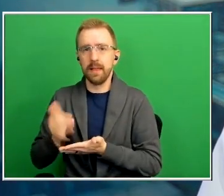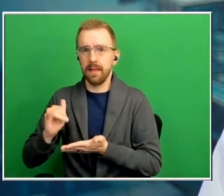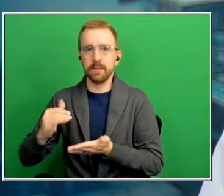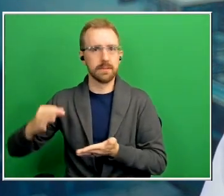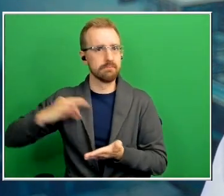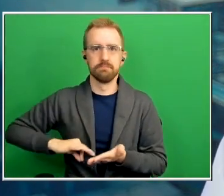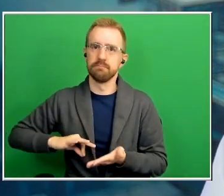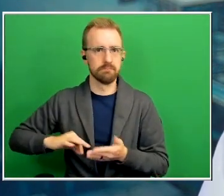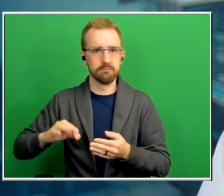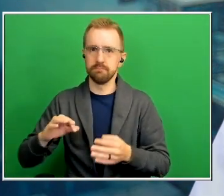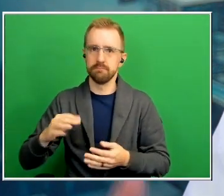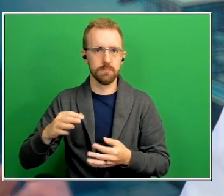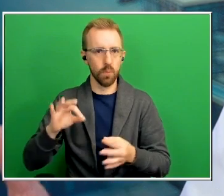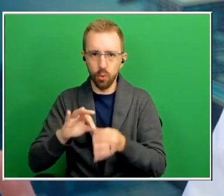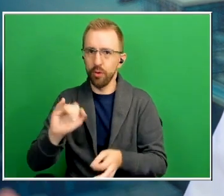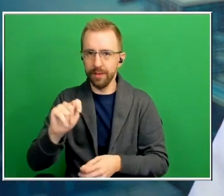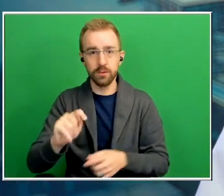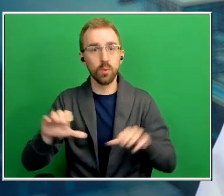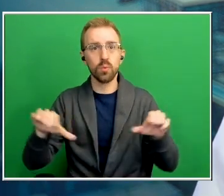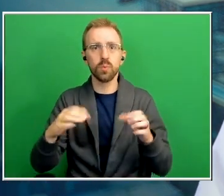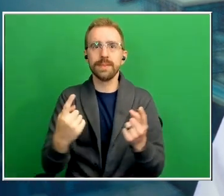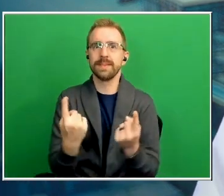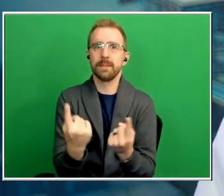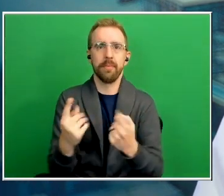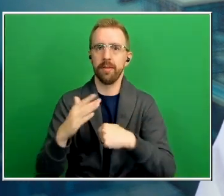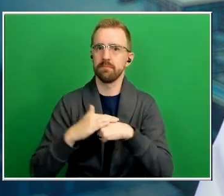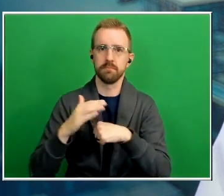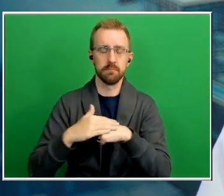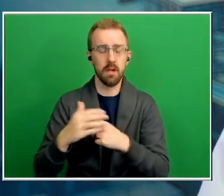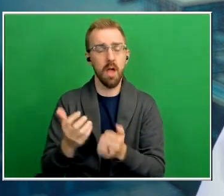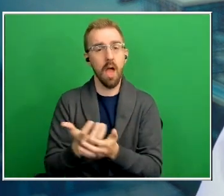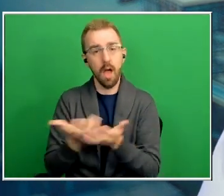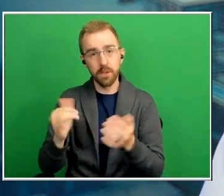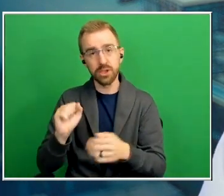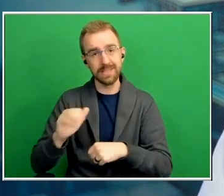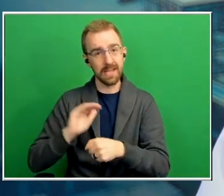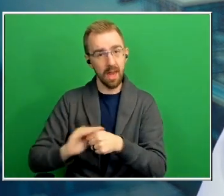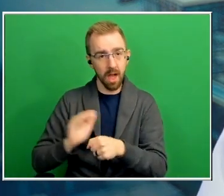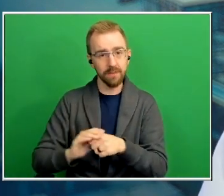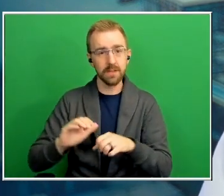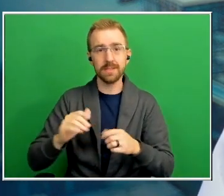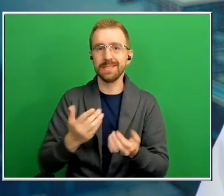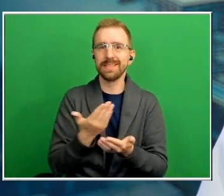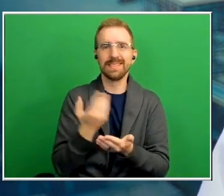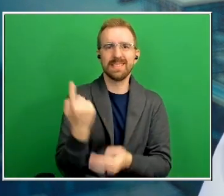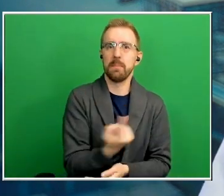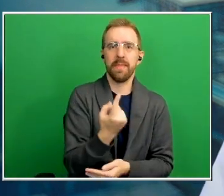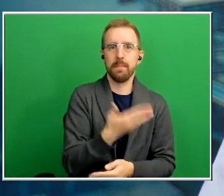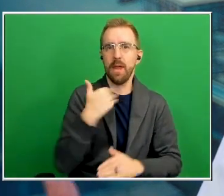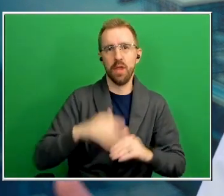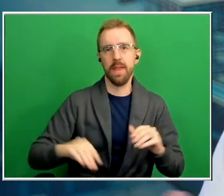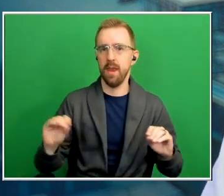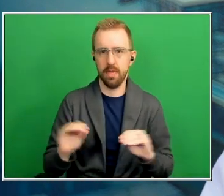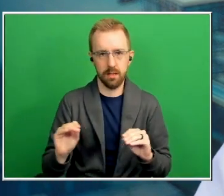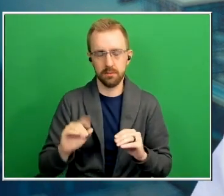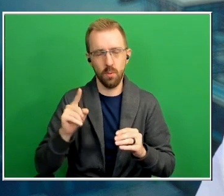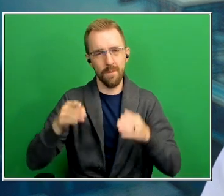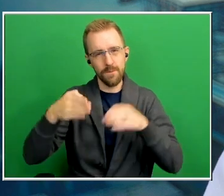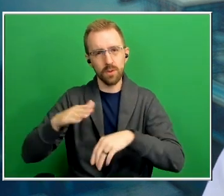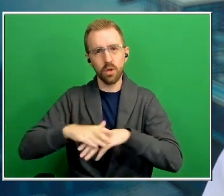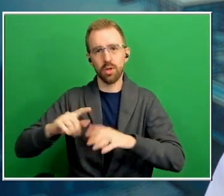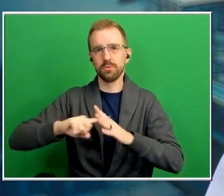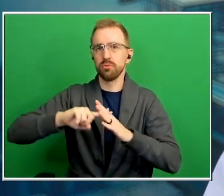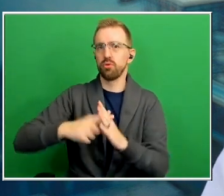something uh how much is enough doing something is better than none so i'd say focus on getting started if you're not exercising but